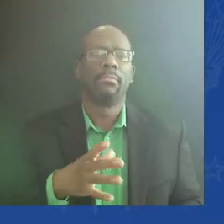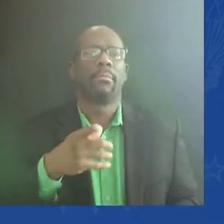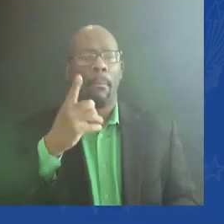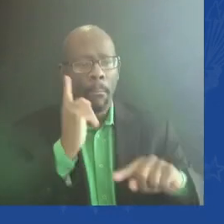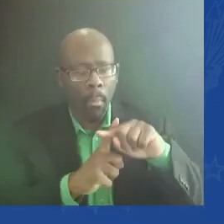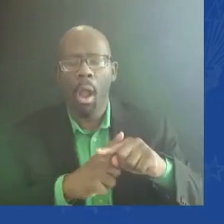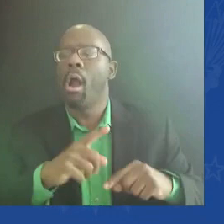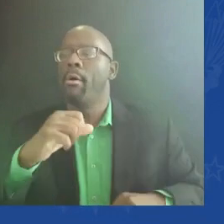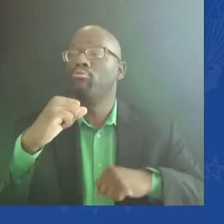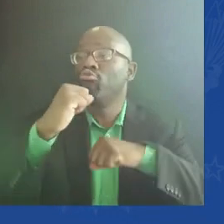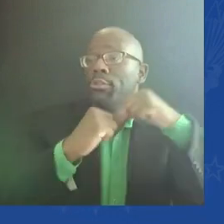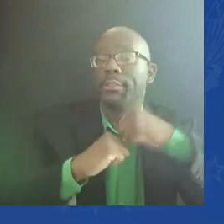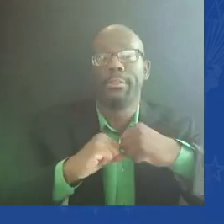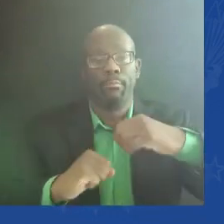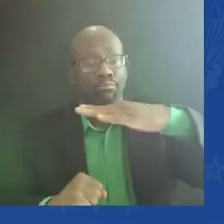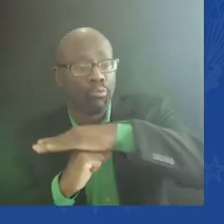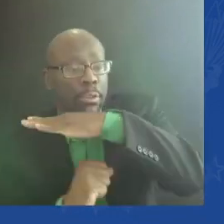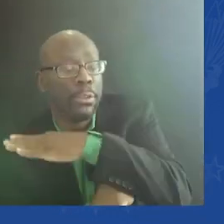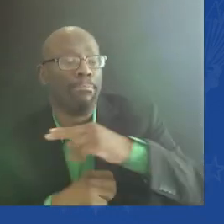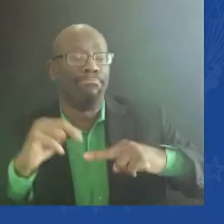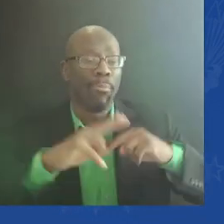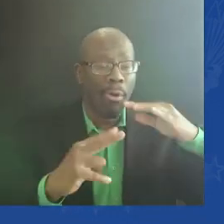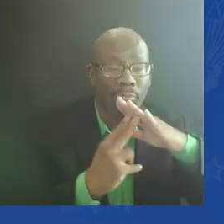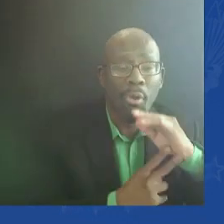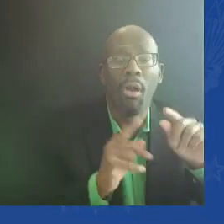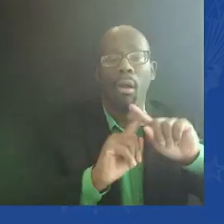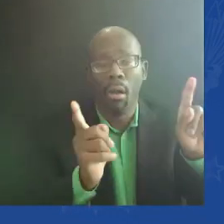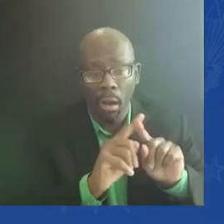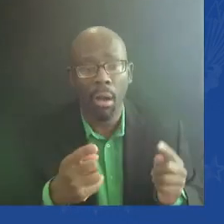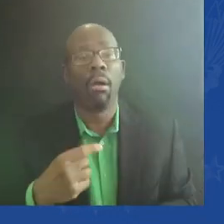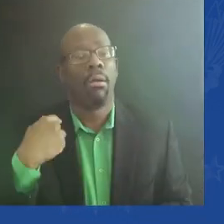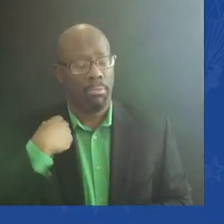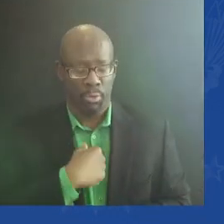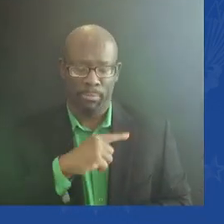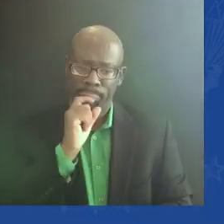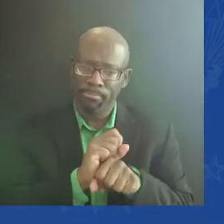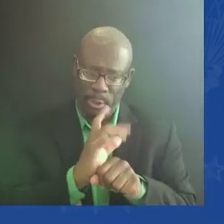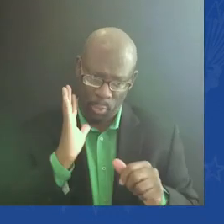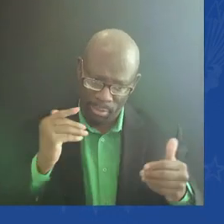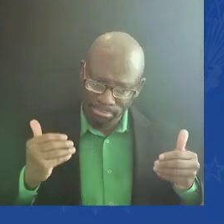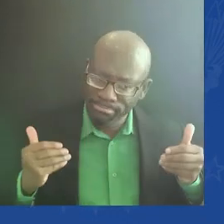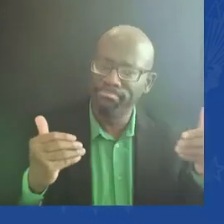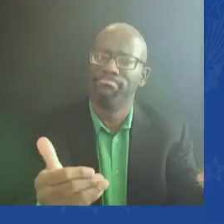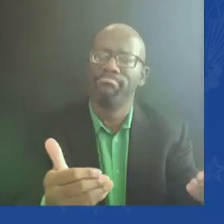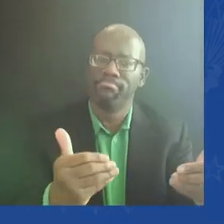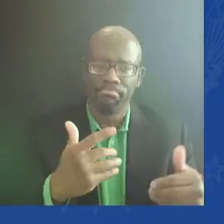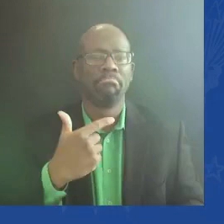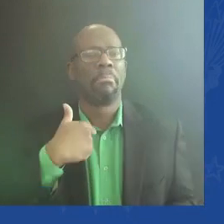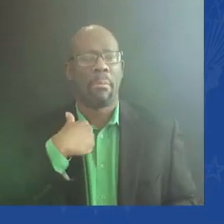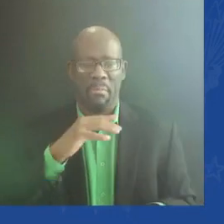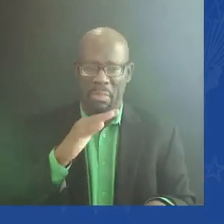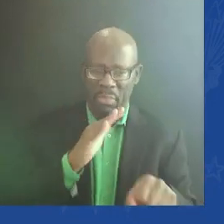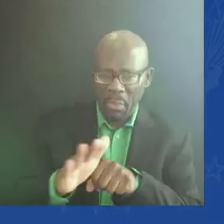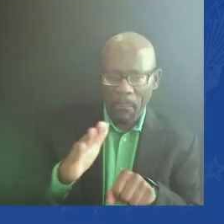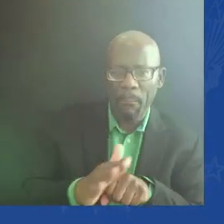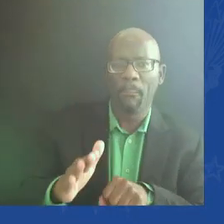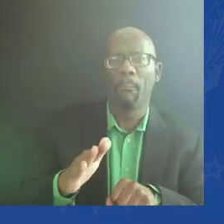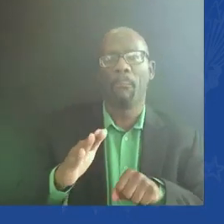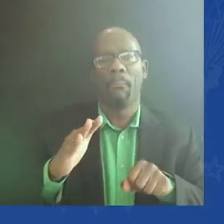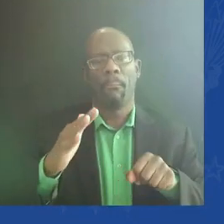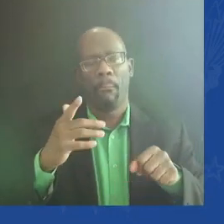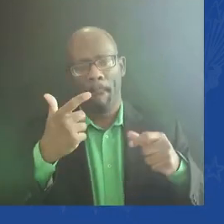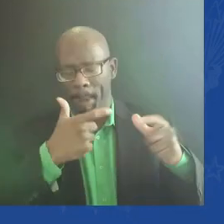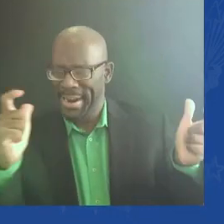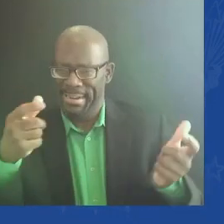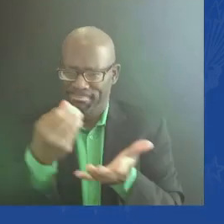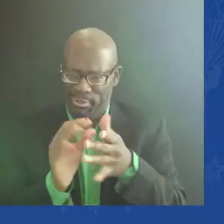resistance and dealing with climate and resilience, and it's the largest investment in the history of the world that's ever occurred, and it's